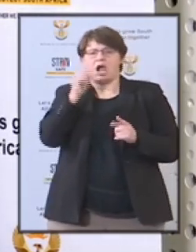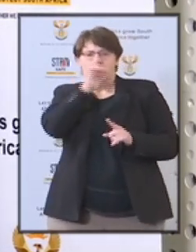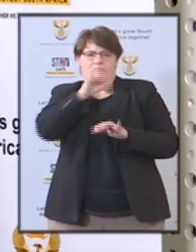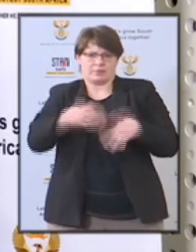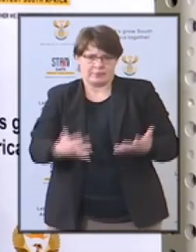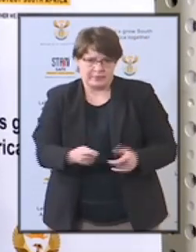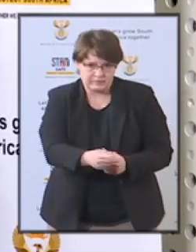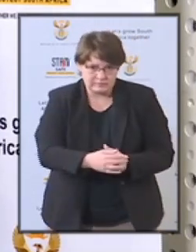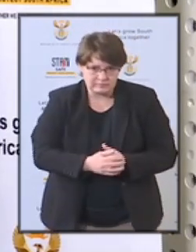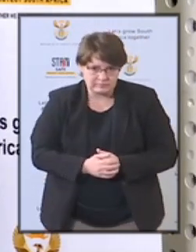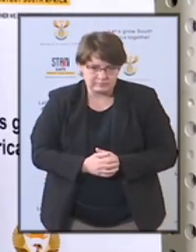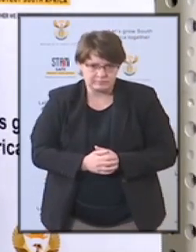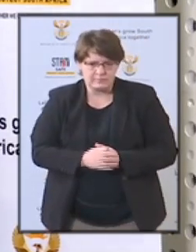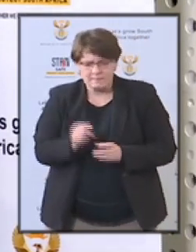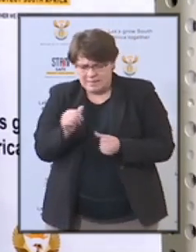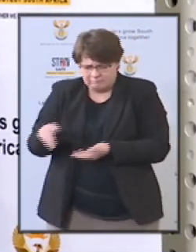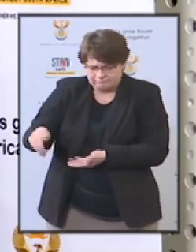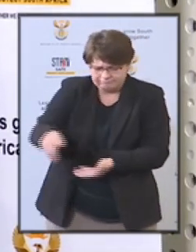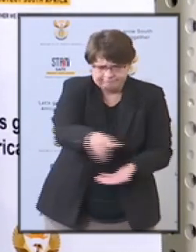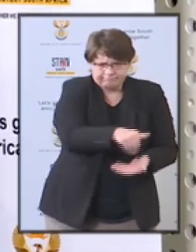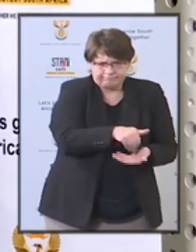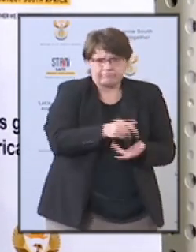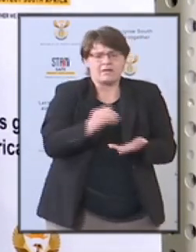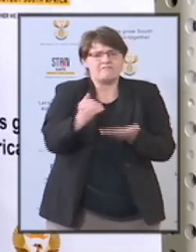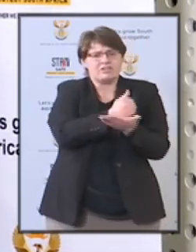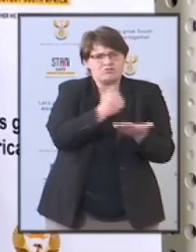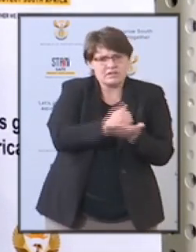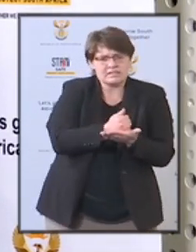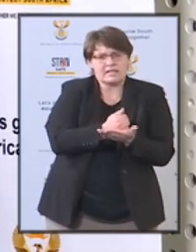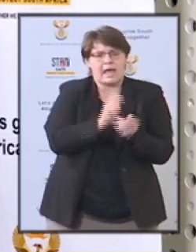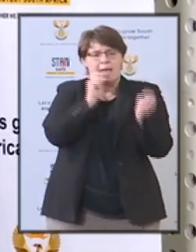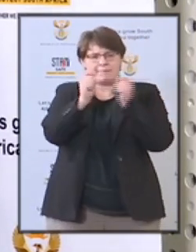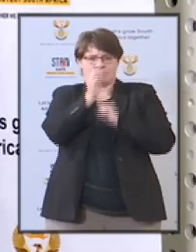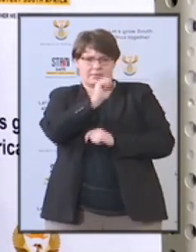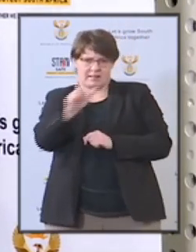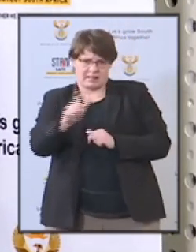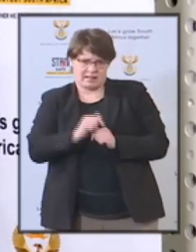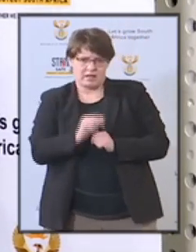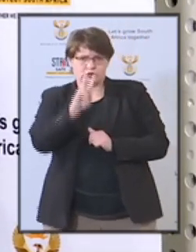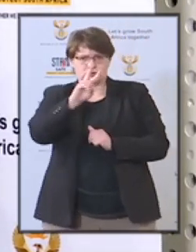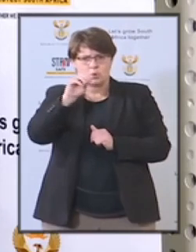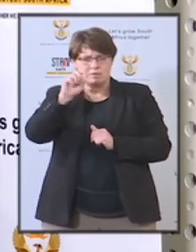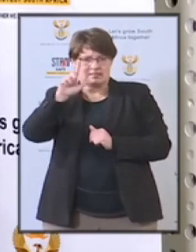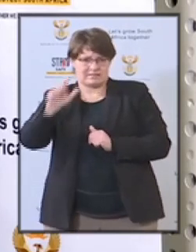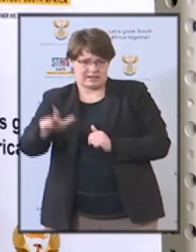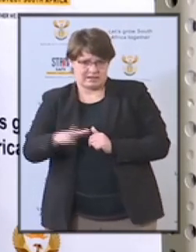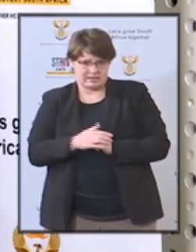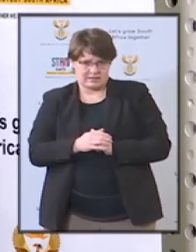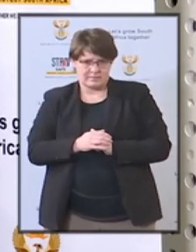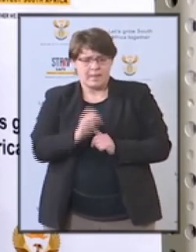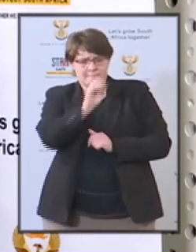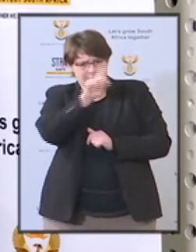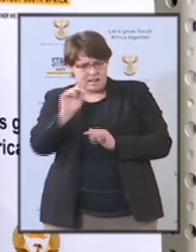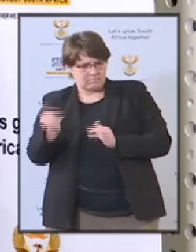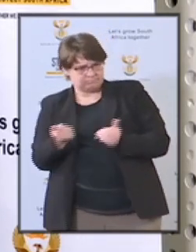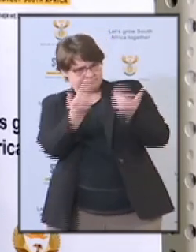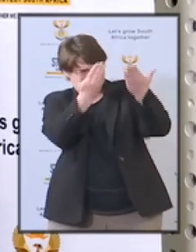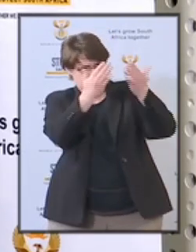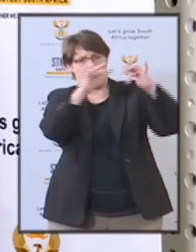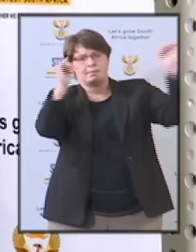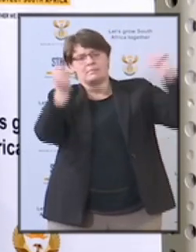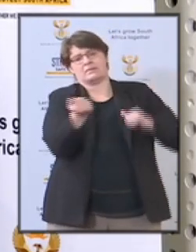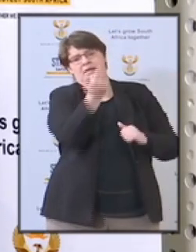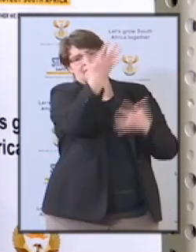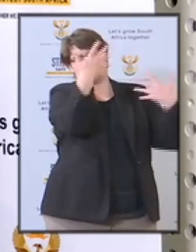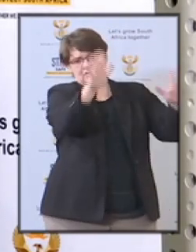The Fundraising Amendment Bill of 2017. The approved the submission of the bill to Parliament. The